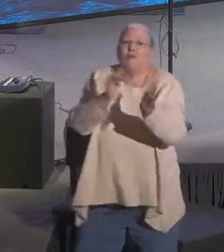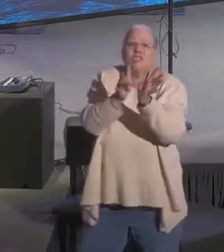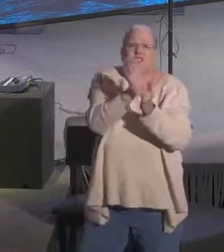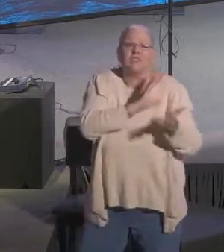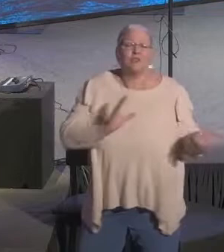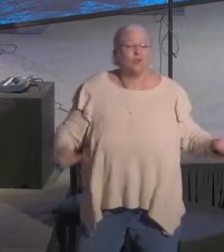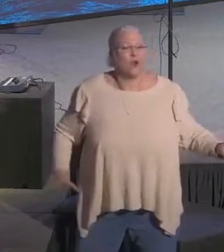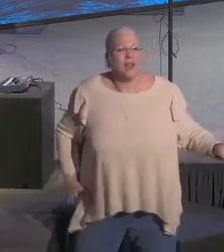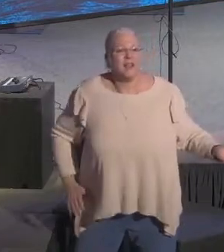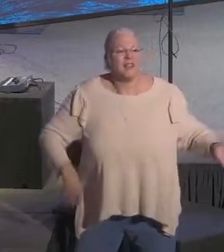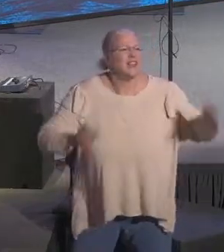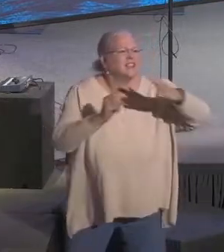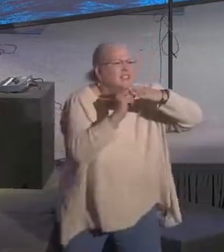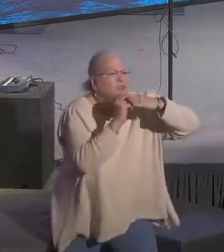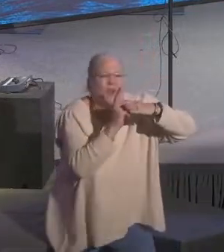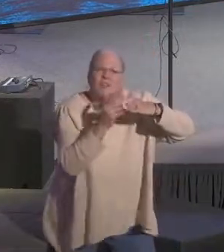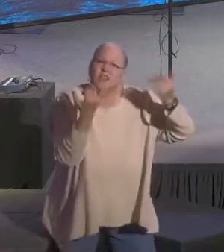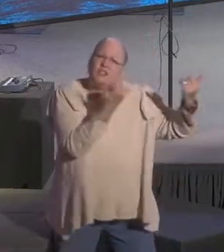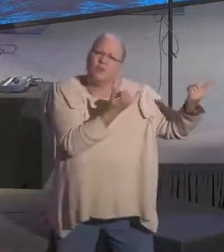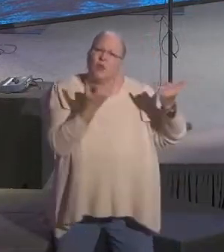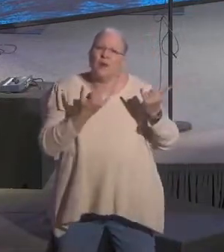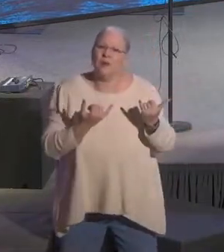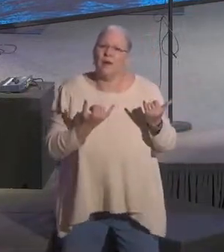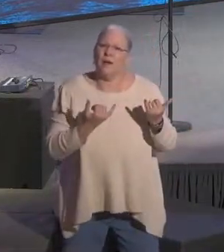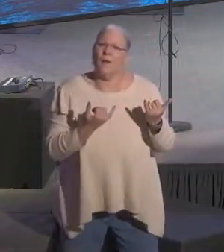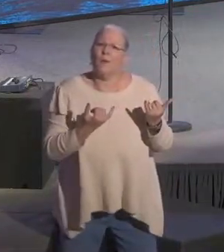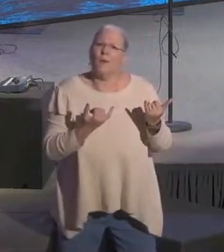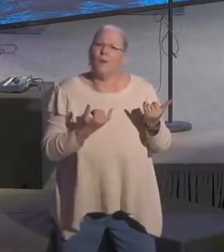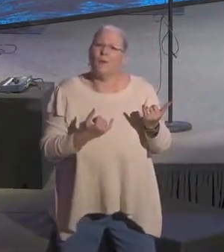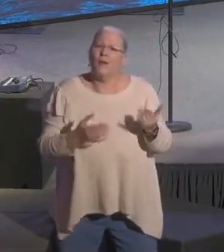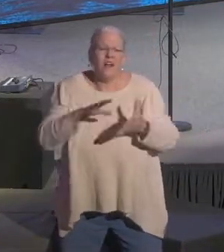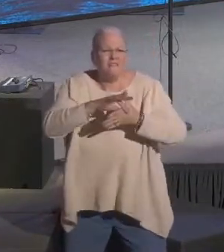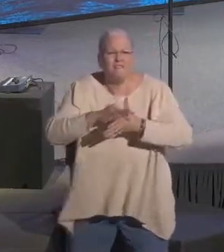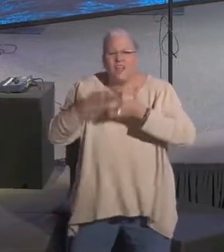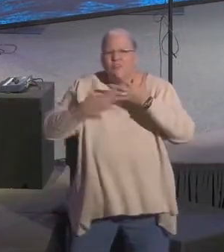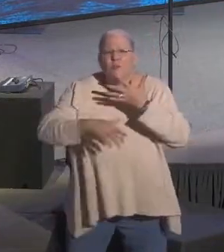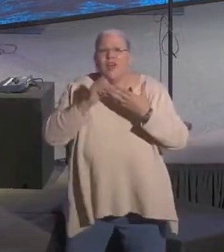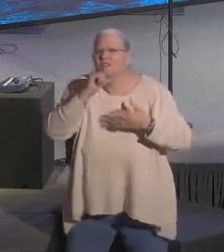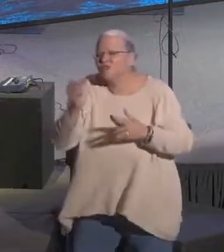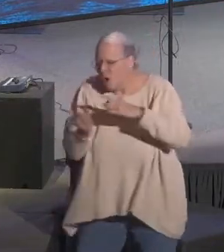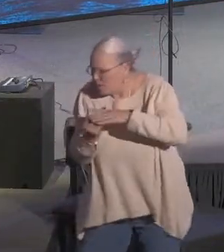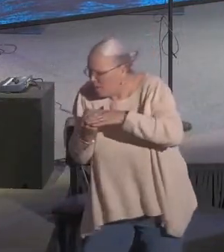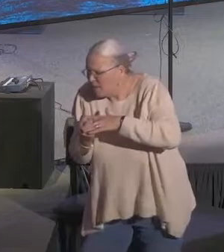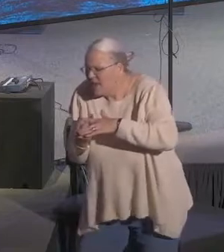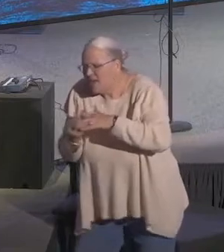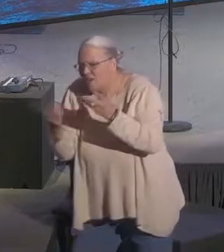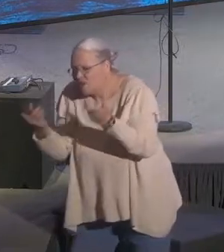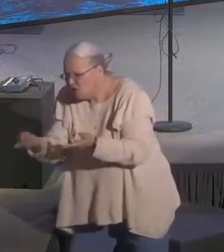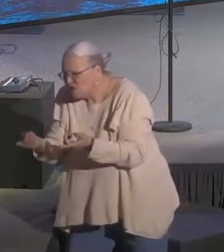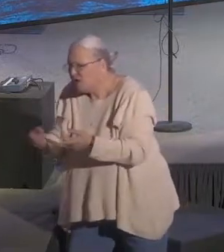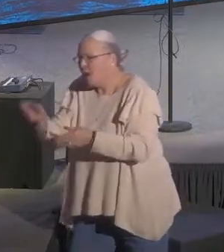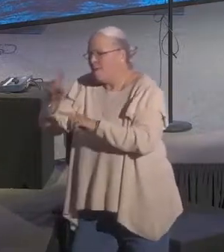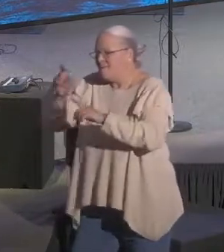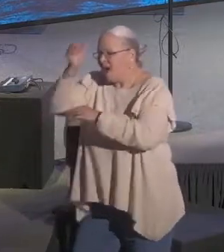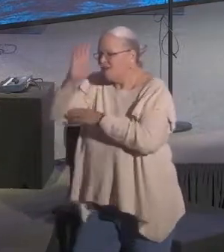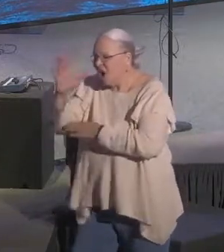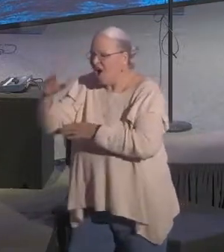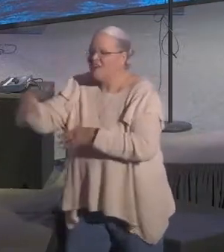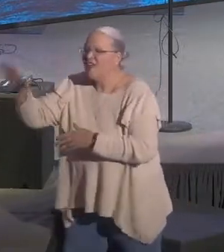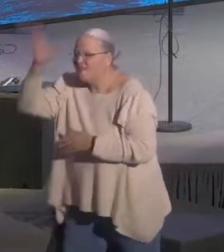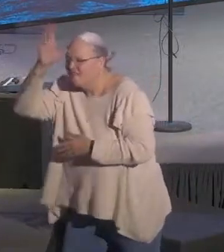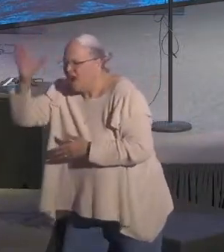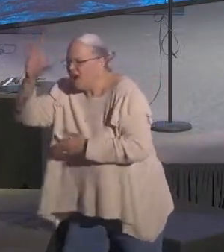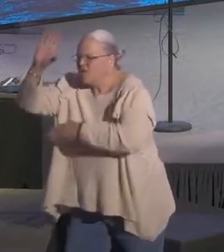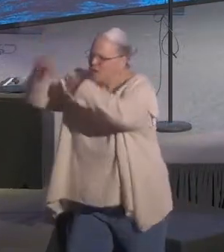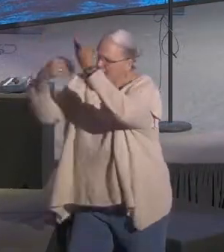This is a revelation right here. Right? Flesh and blood did not reveal this to you, but God in heaven, the Father in heaven.